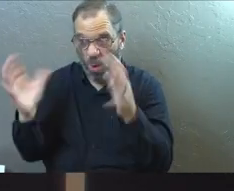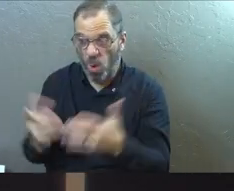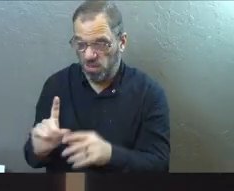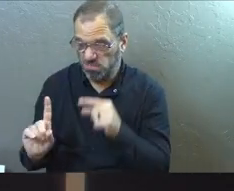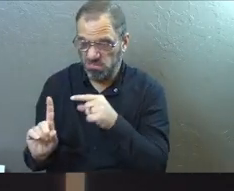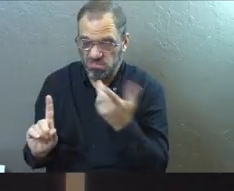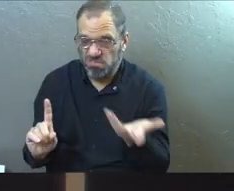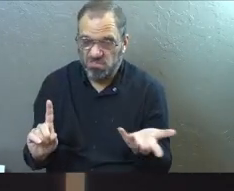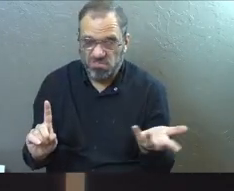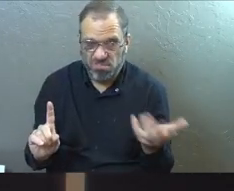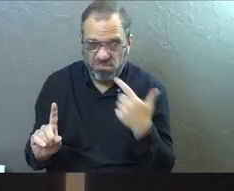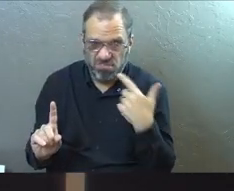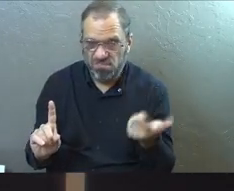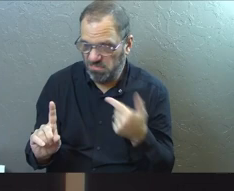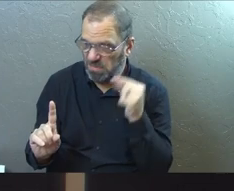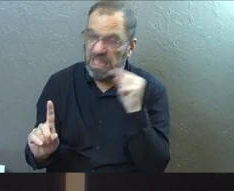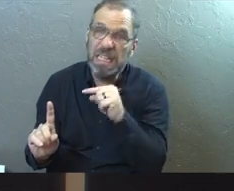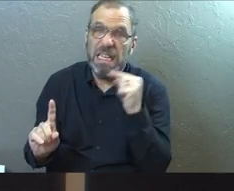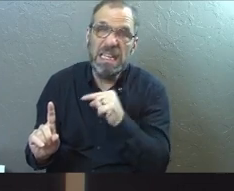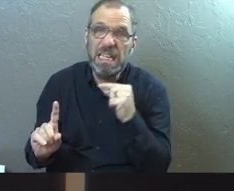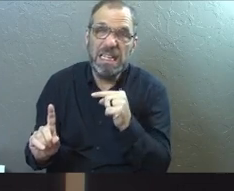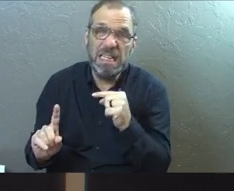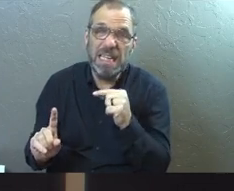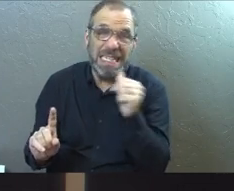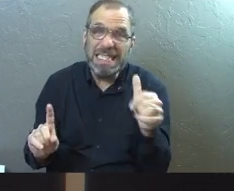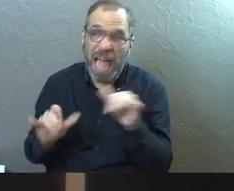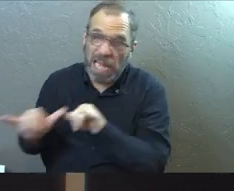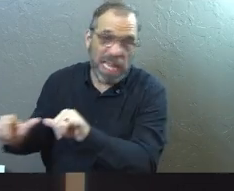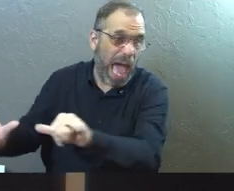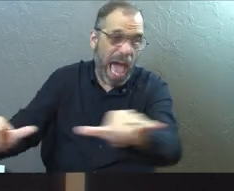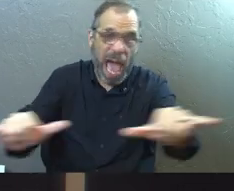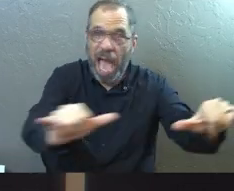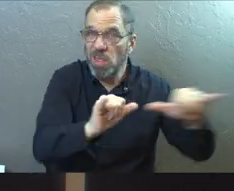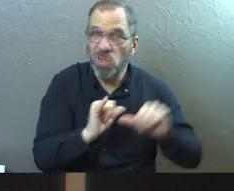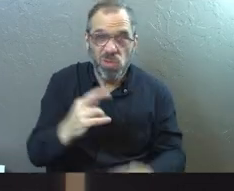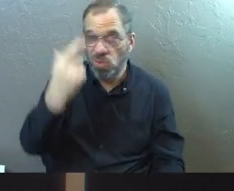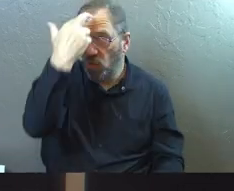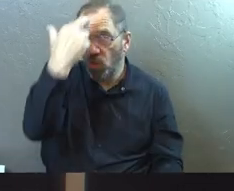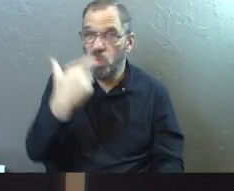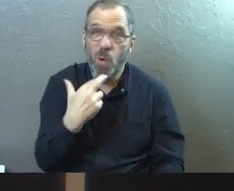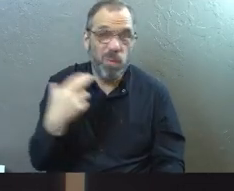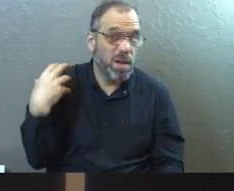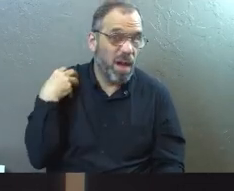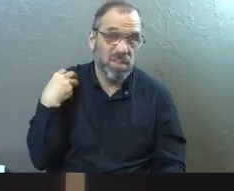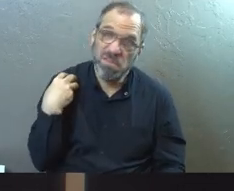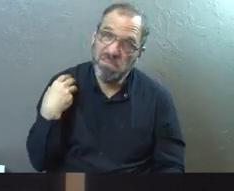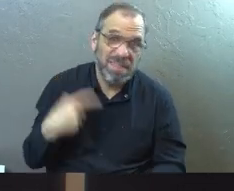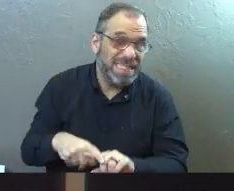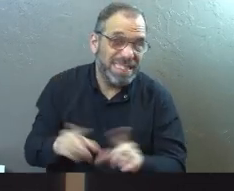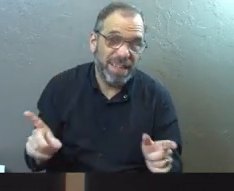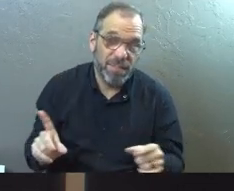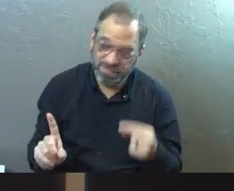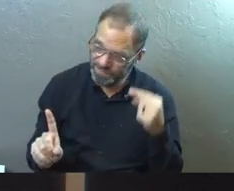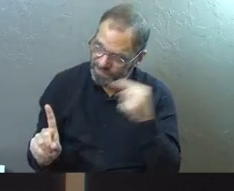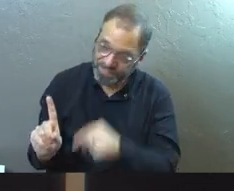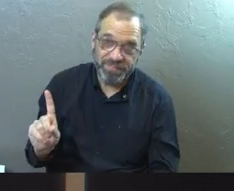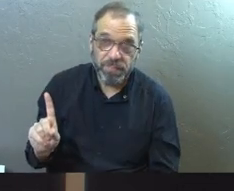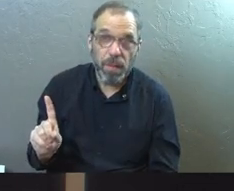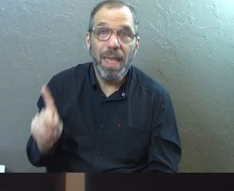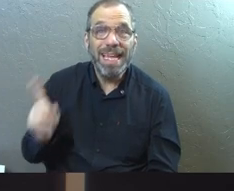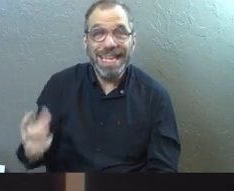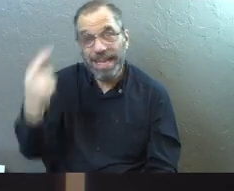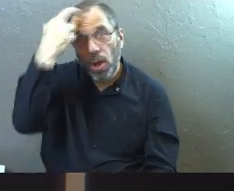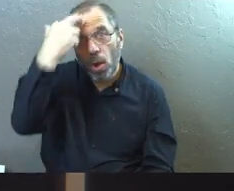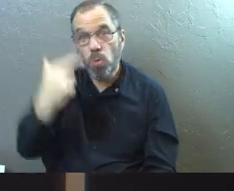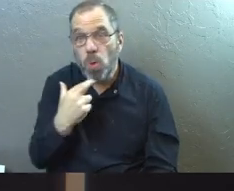it's interesting and it's safe to say that Cornelius was unlike majority of the Roman centurions and Roman officers, right? This guy was a Roman